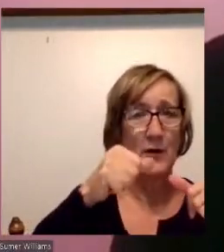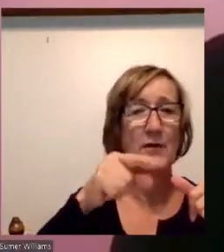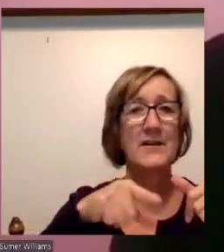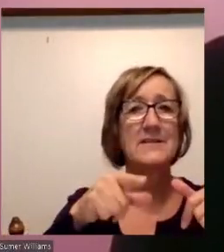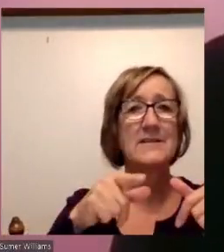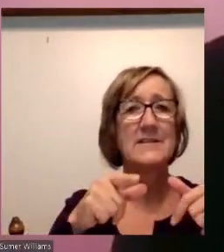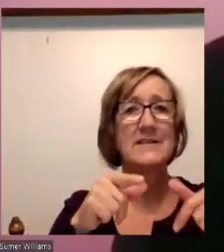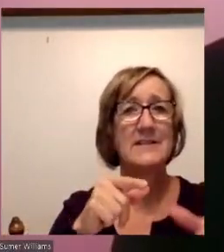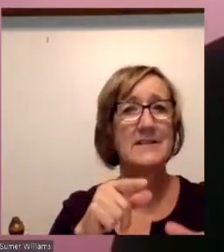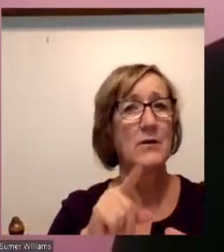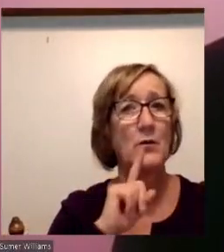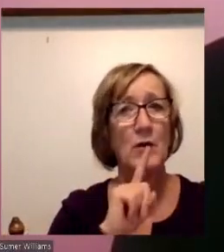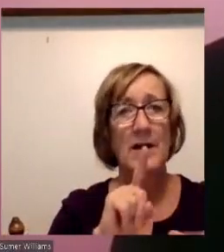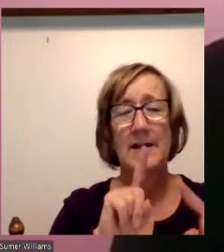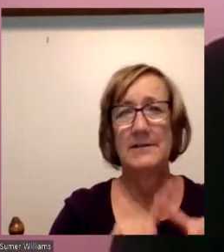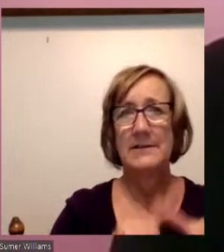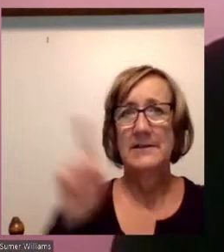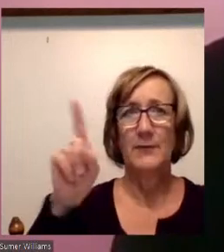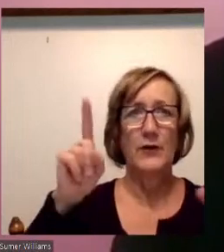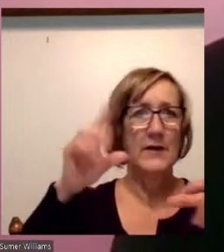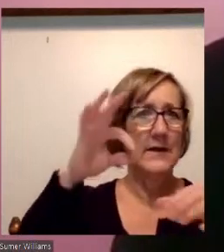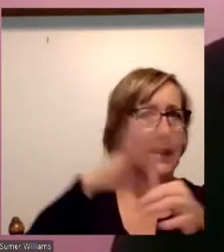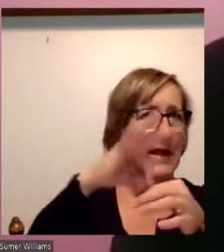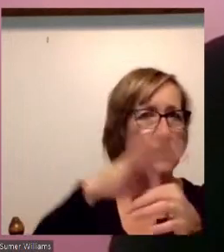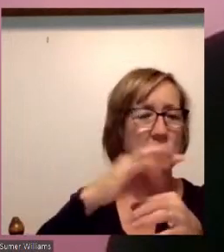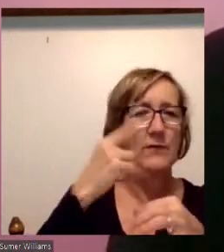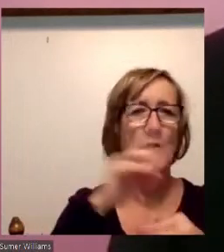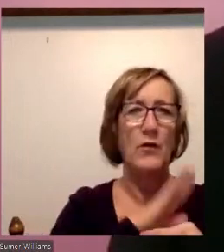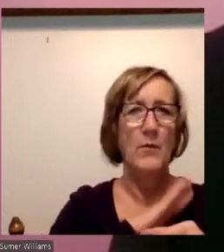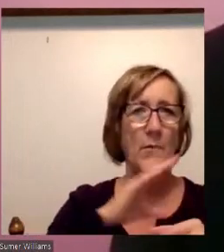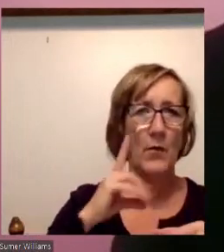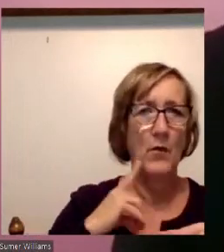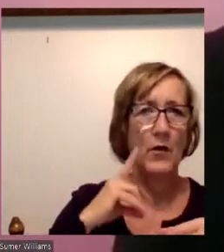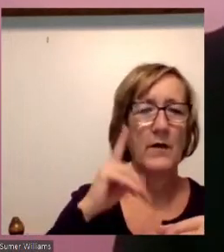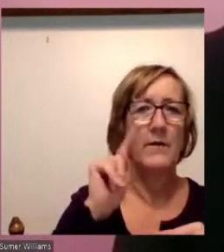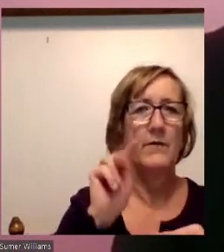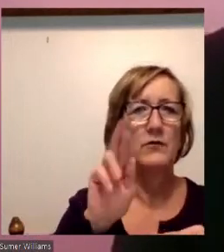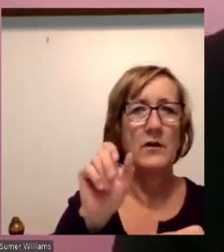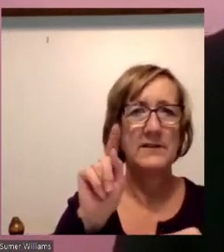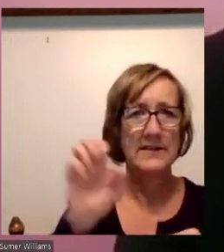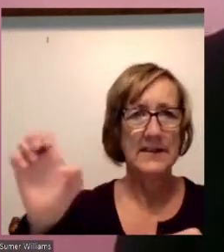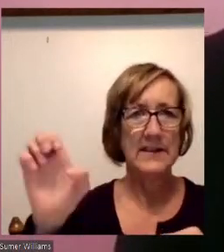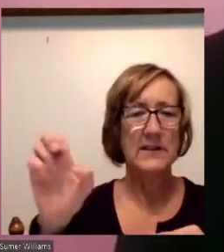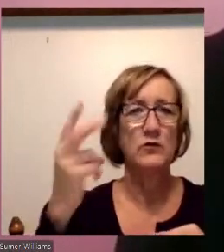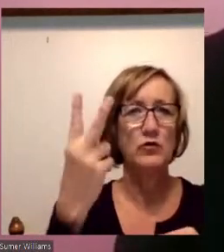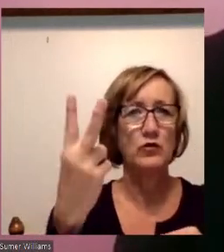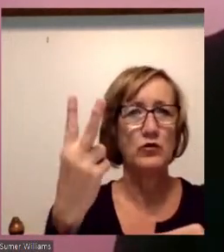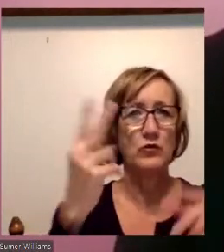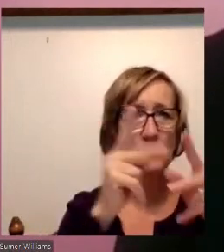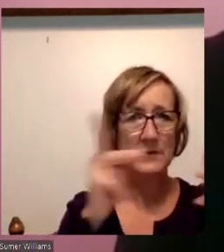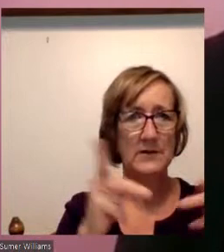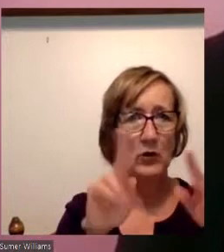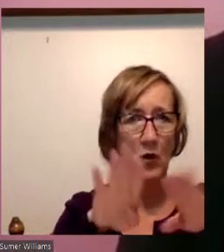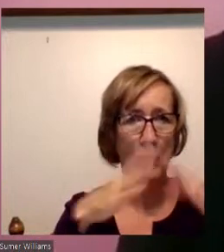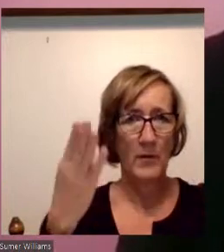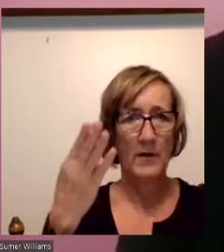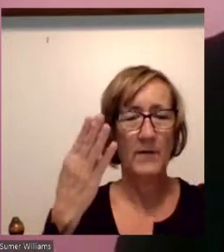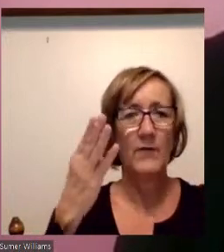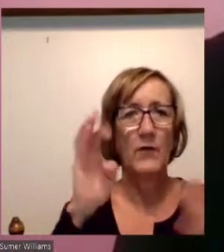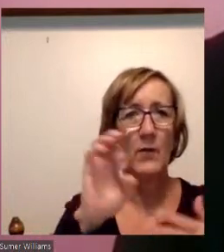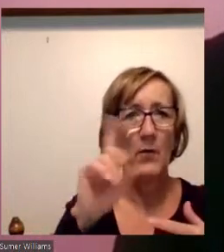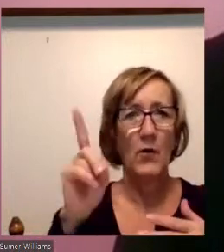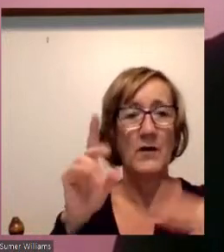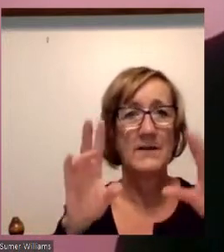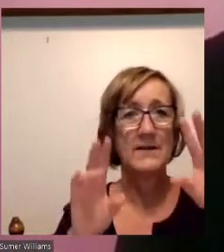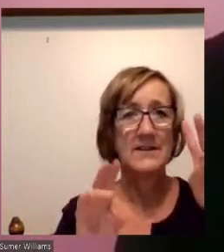unprecedented election cycle for the Board of Trustees. There are two positions open for the Board with seven